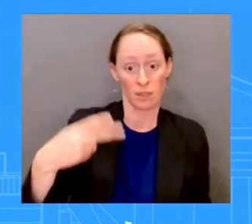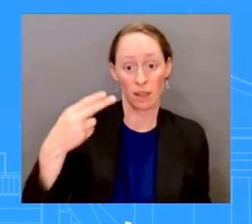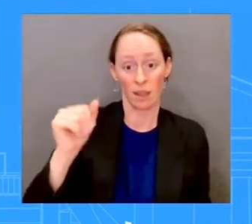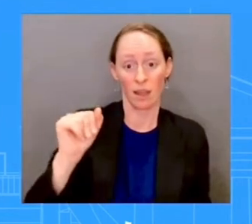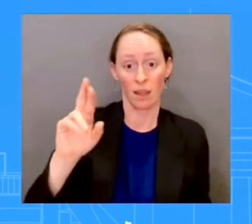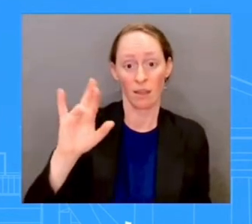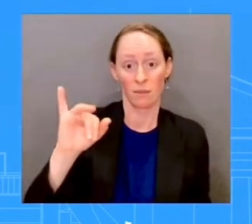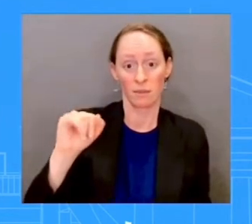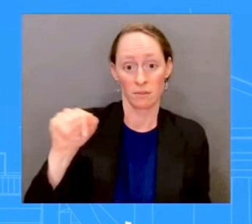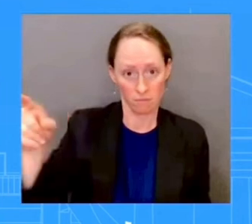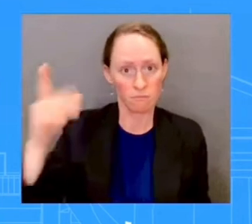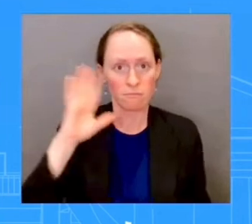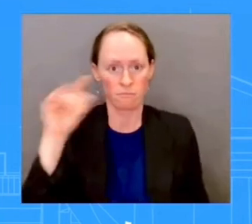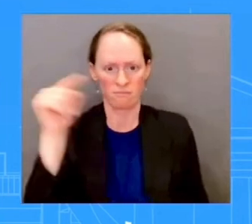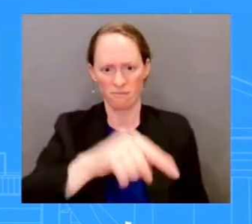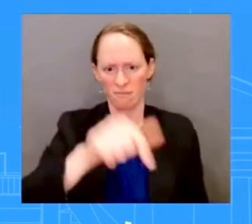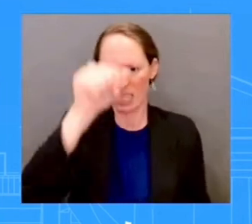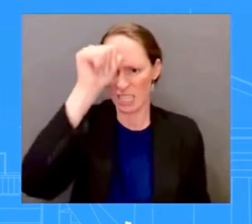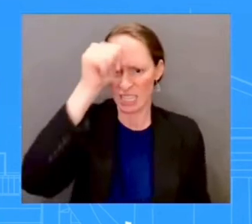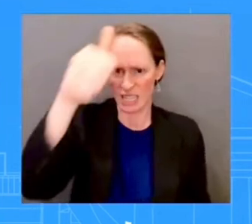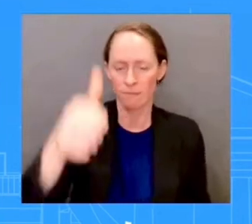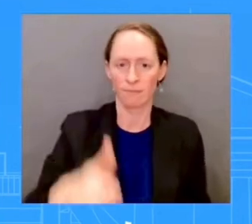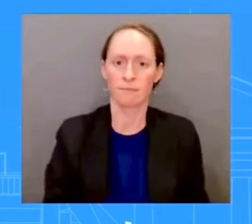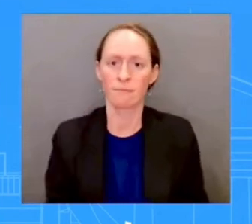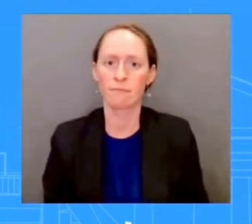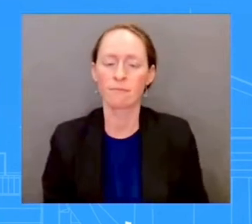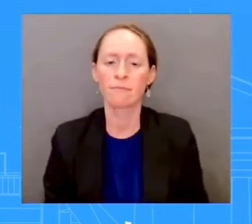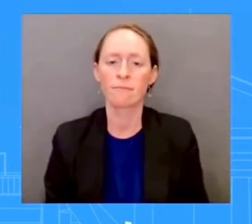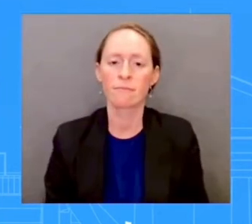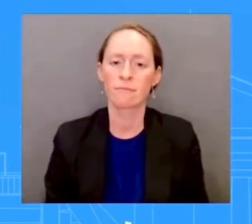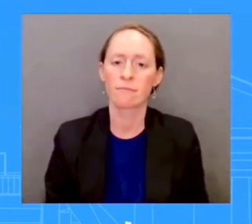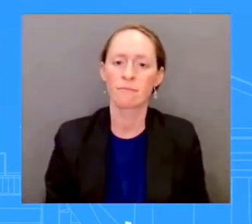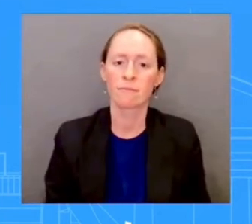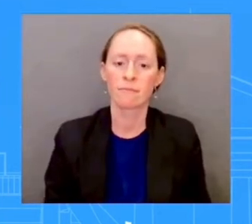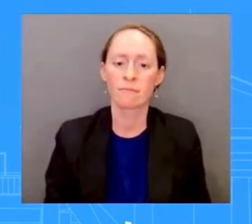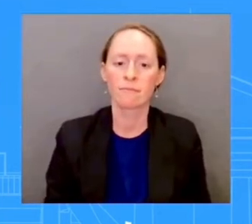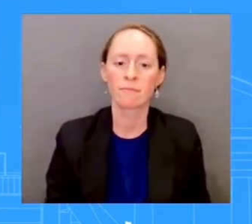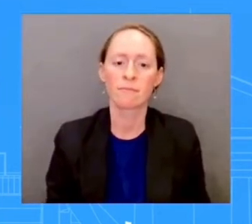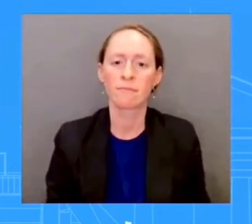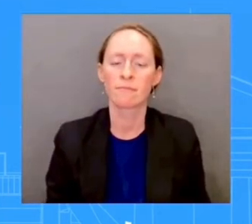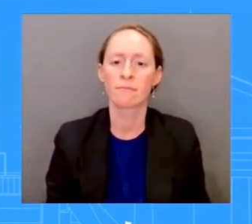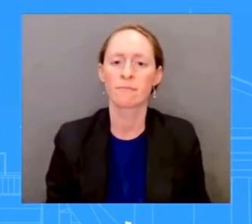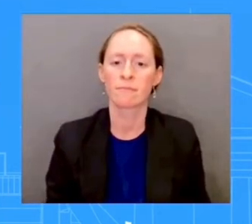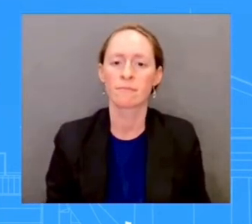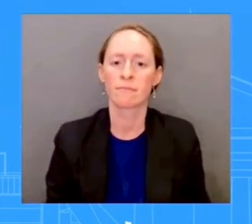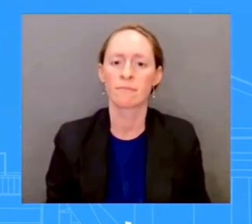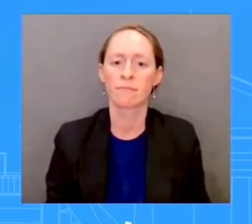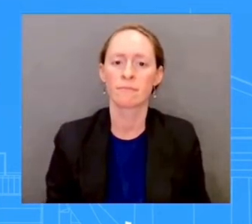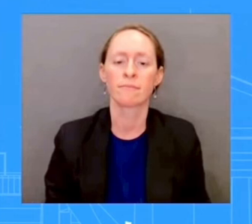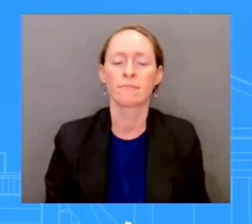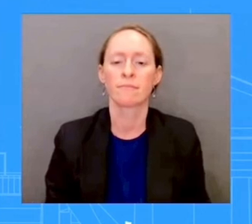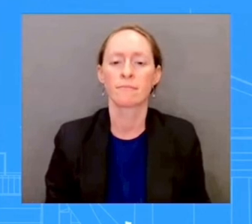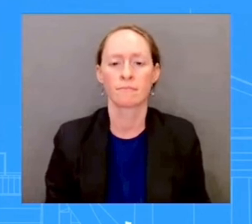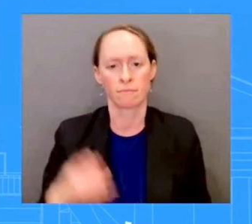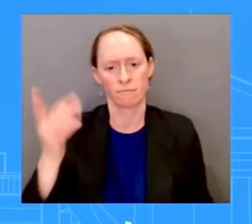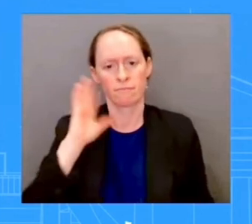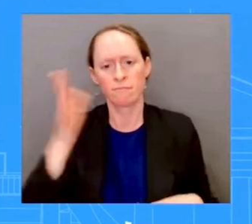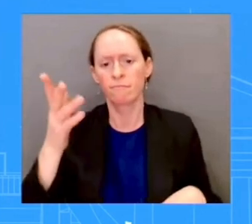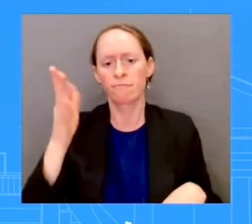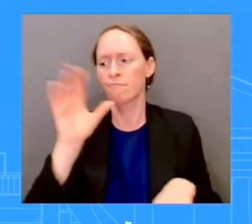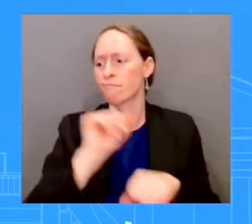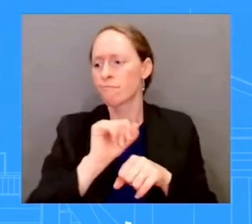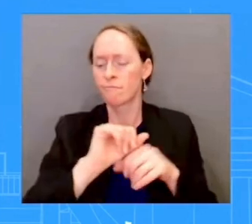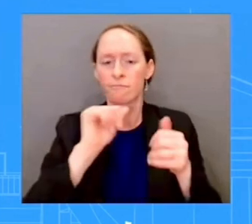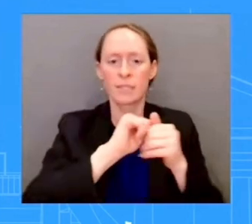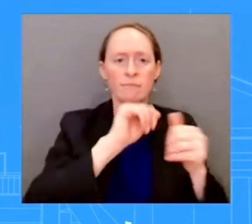this when it comes to strengthening our partnership with ASEAN nations on maritime security in the South China Sea. The Vice